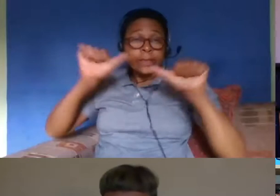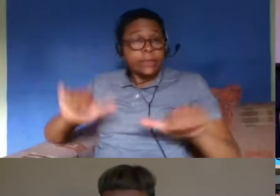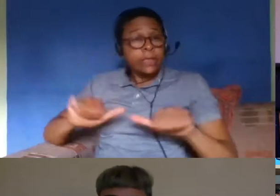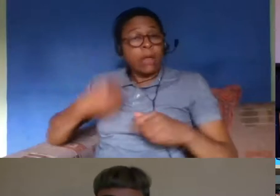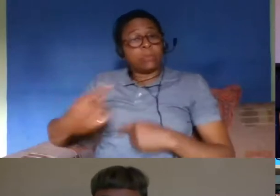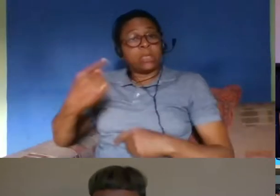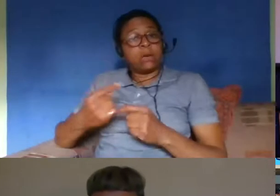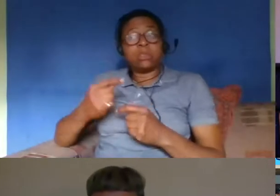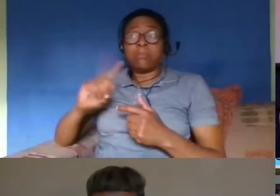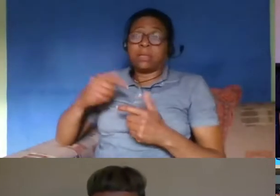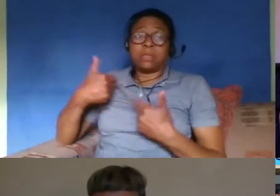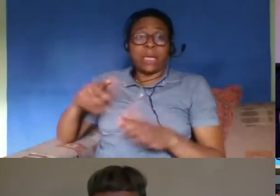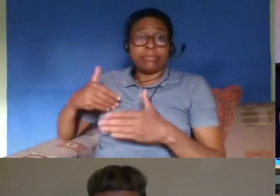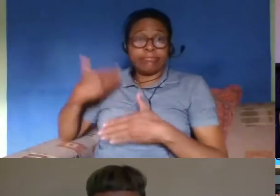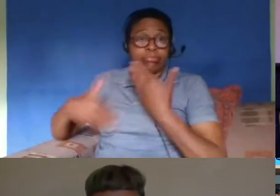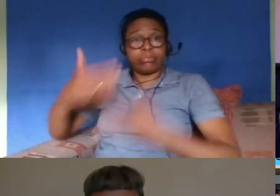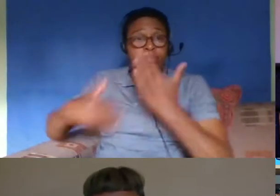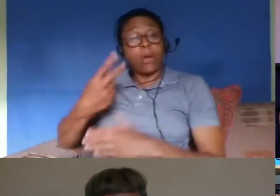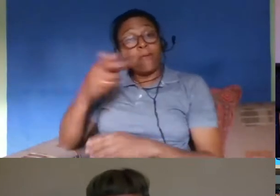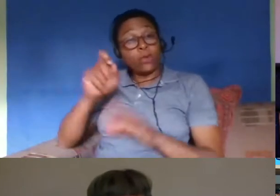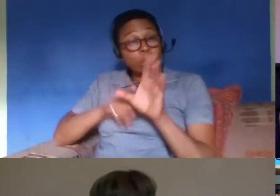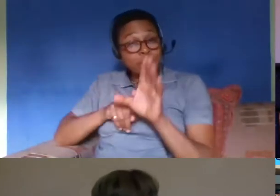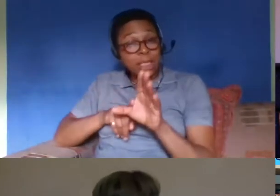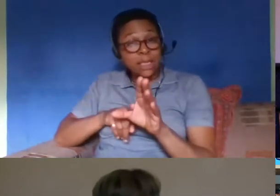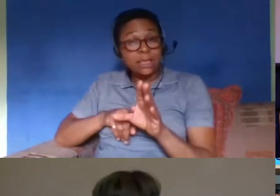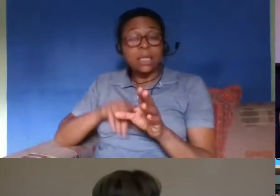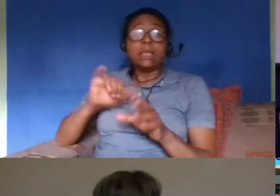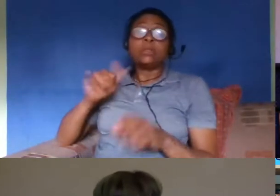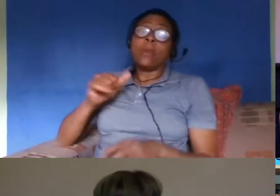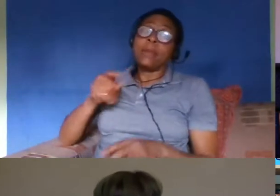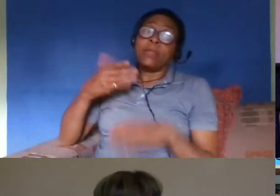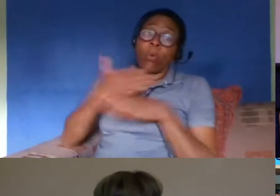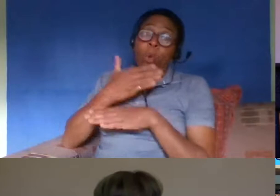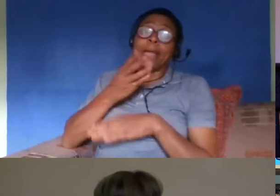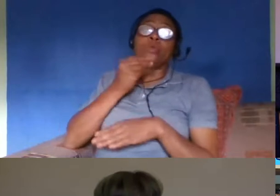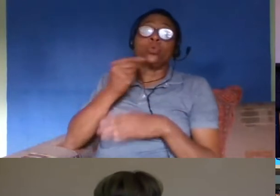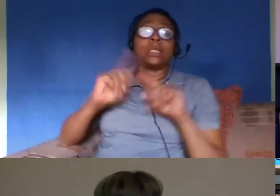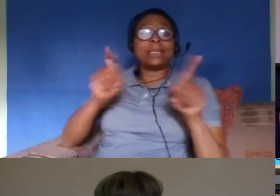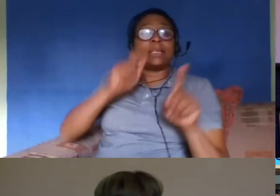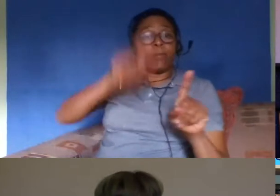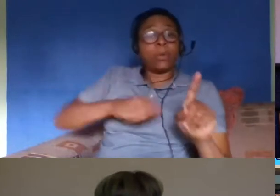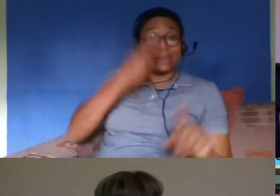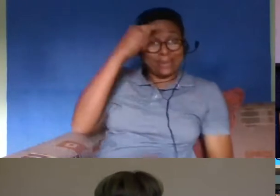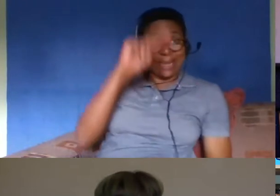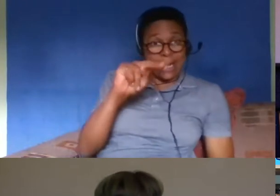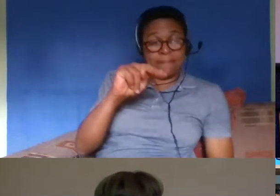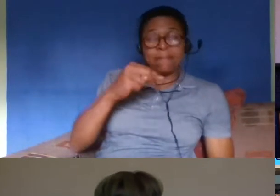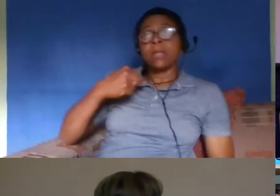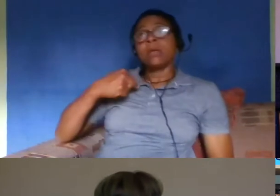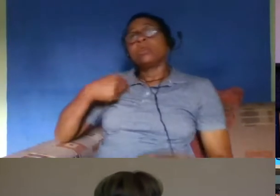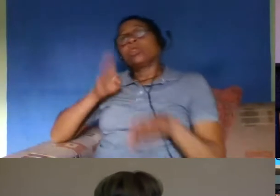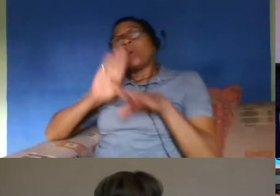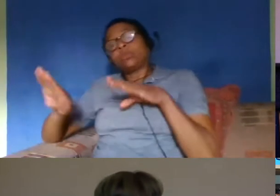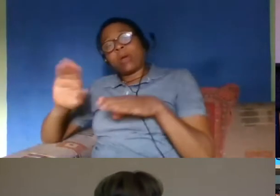by obtaining illegal documents and working in another person's name how then are we supposed to support the client to prove the 20-year residency